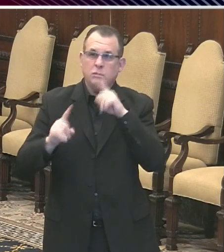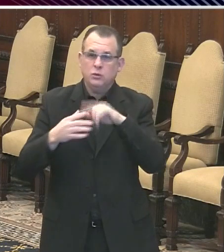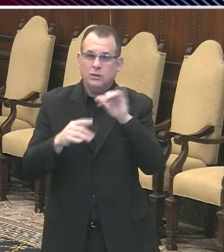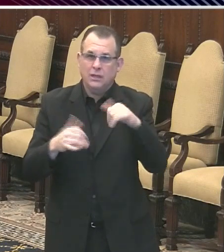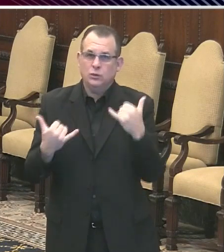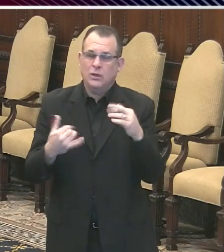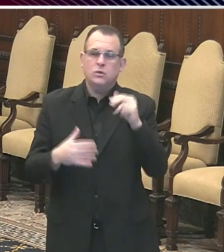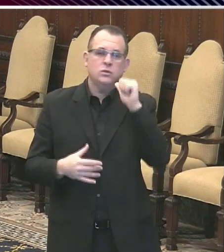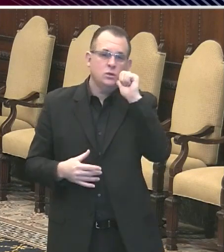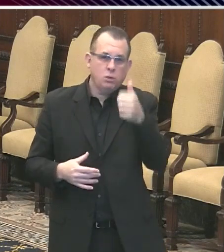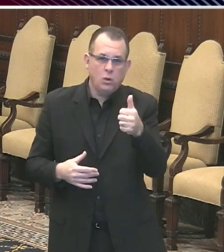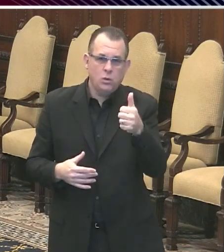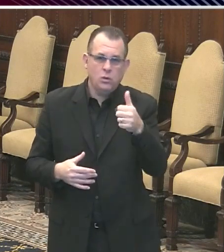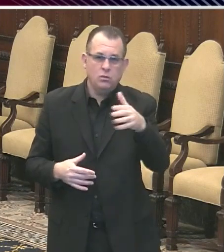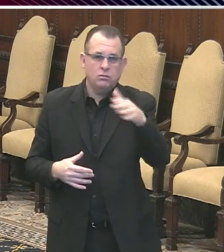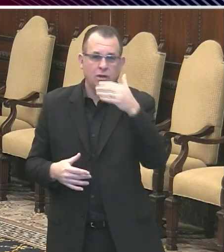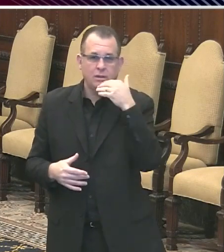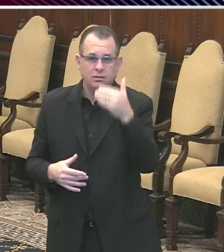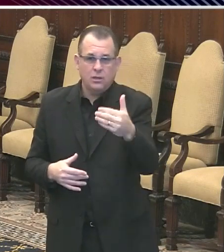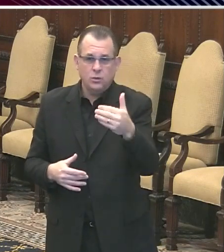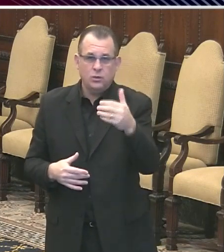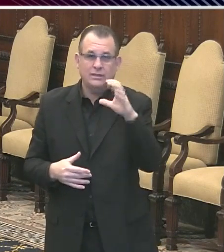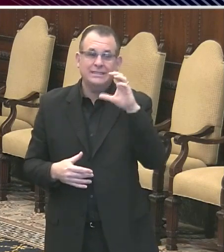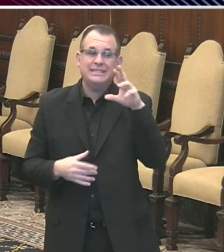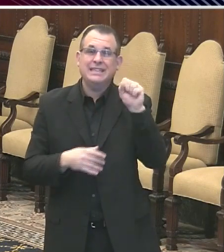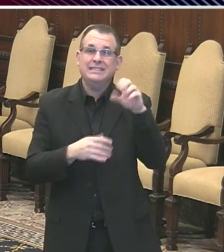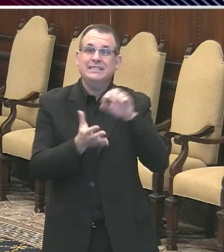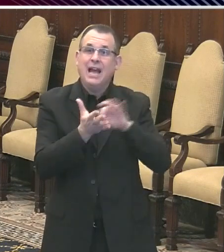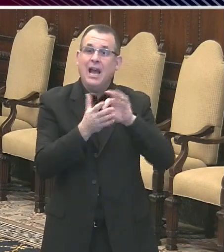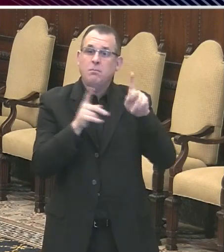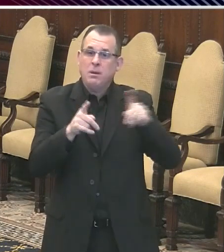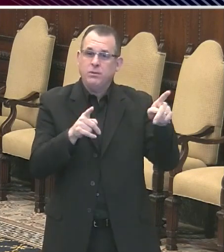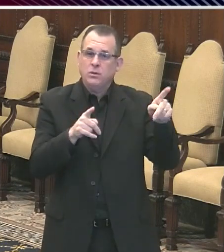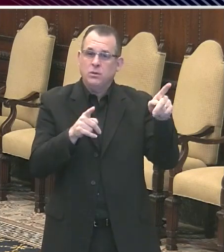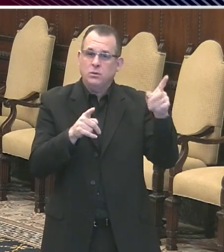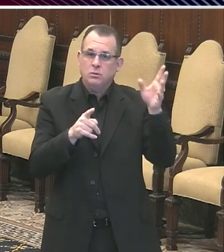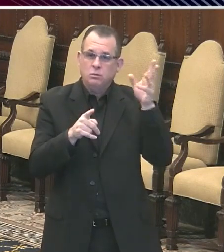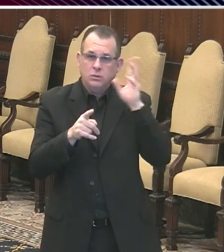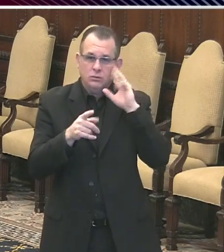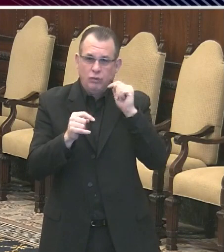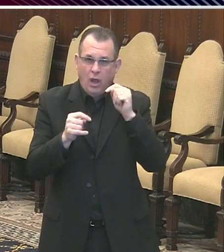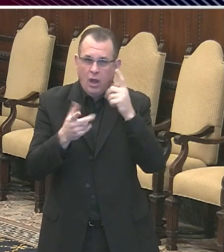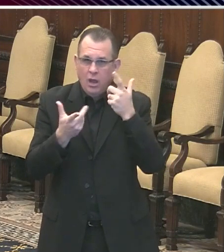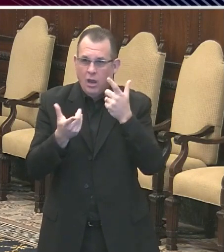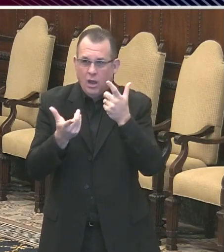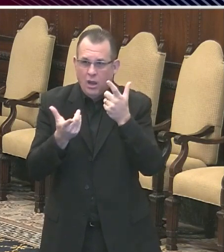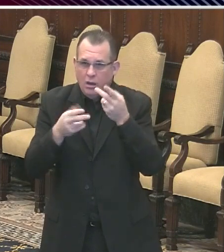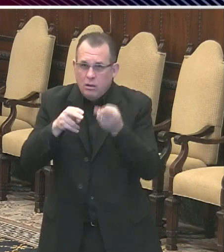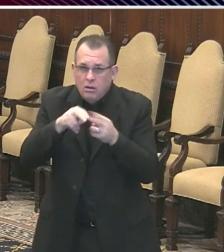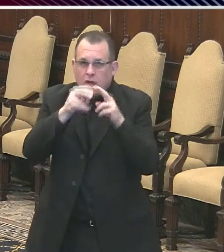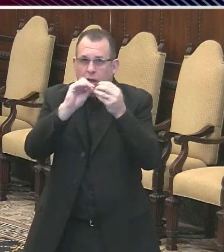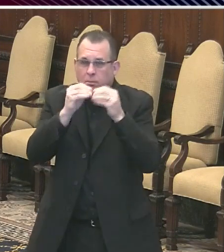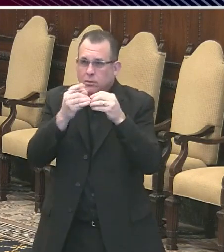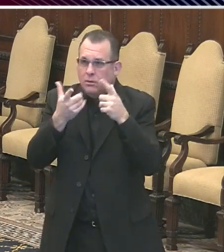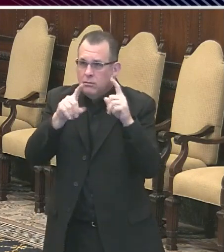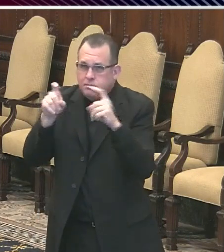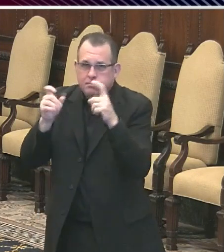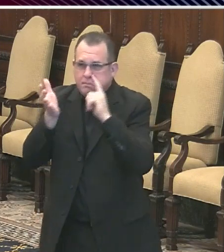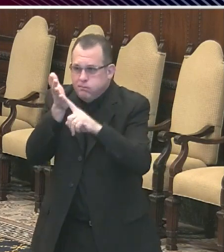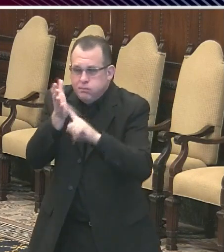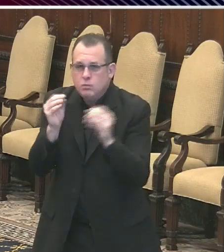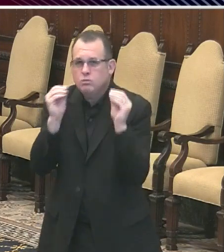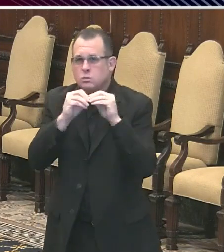the census folks have in mind to increase that percentage. Thanks. Thanks. And then I know that you're